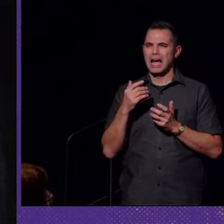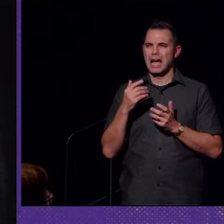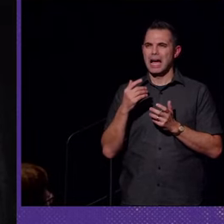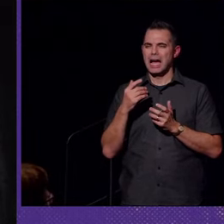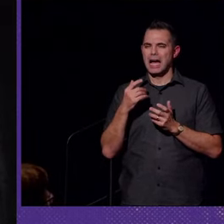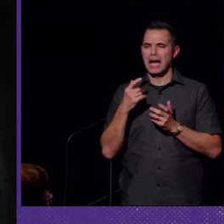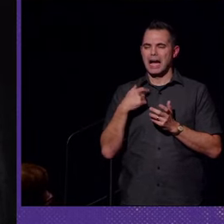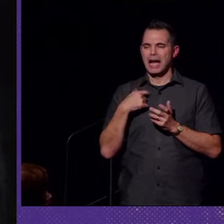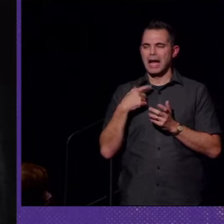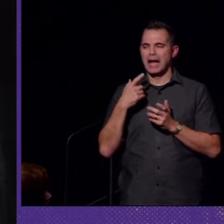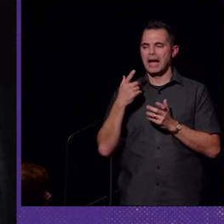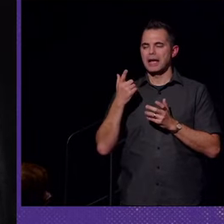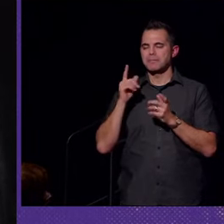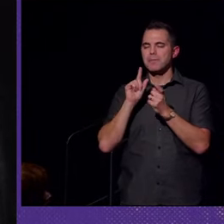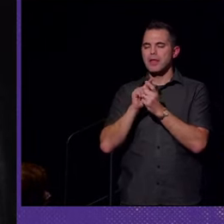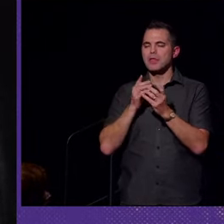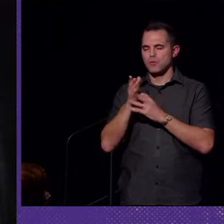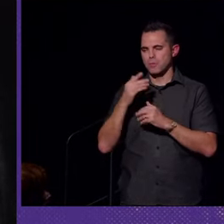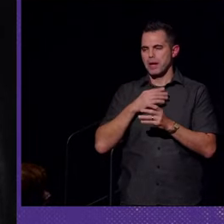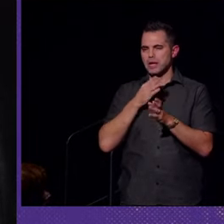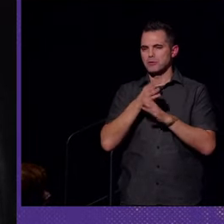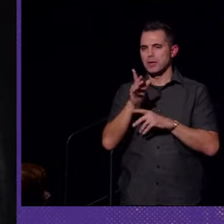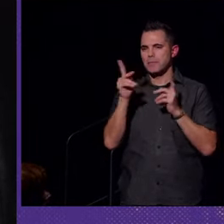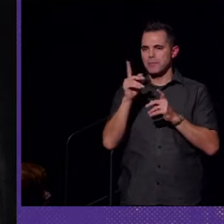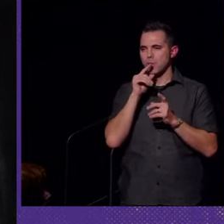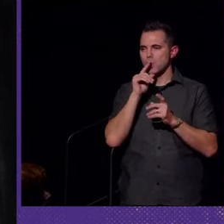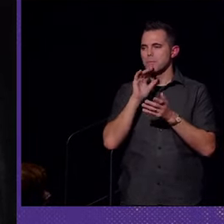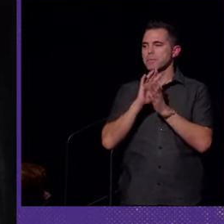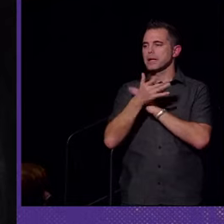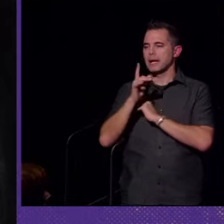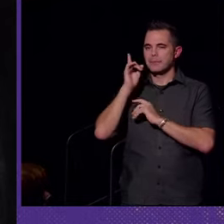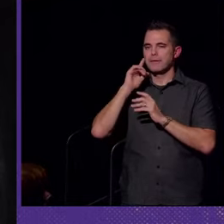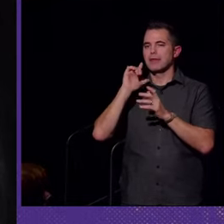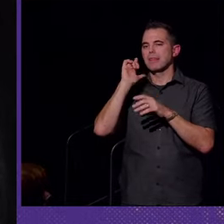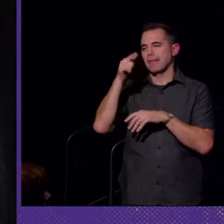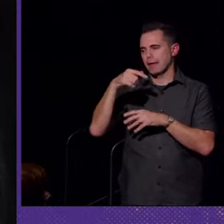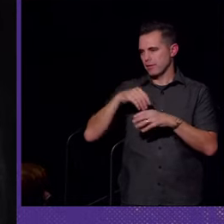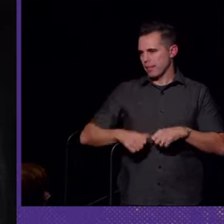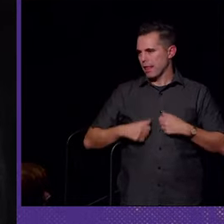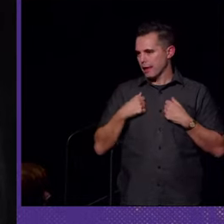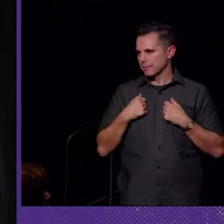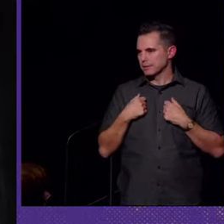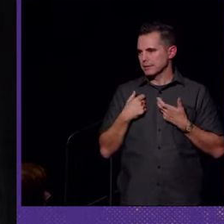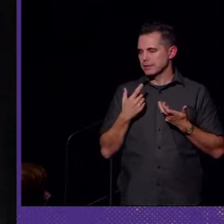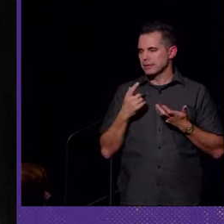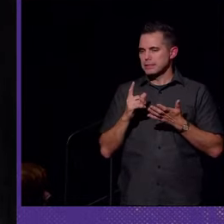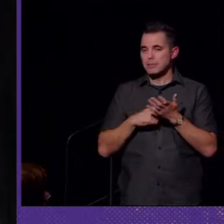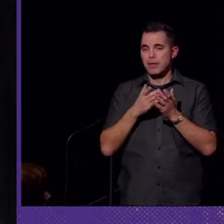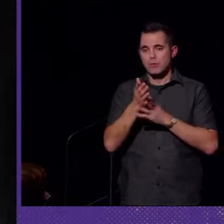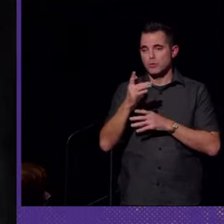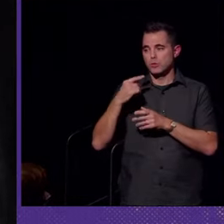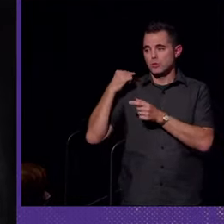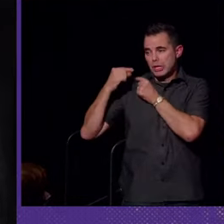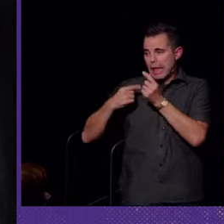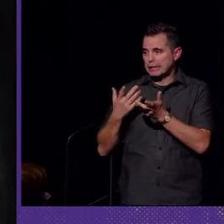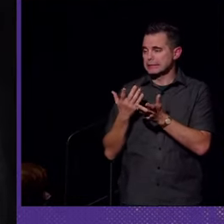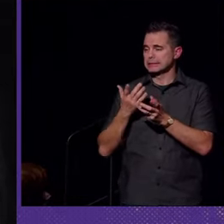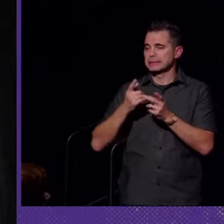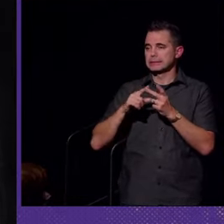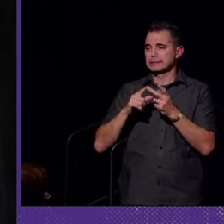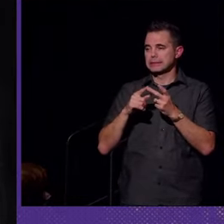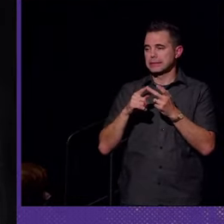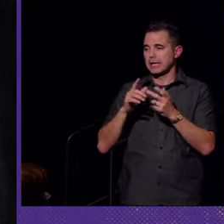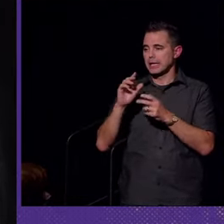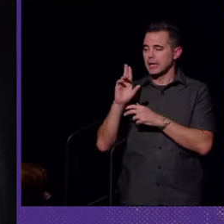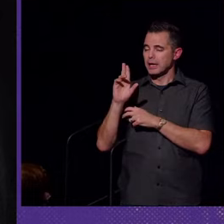met through my career, um, people who have become deaf later in life. Sometimes through genetic diseases, like